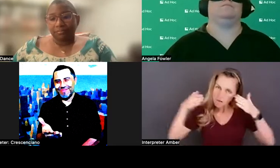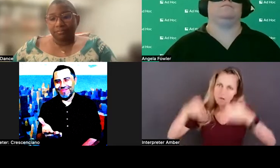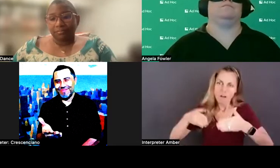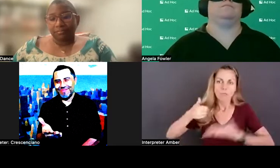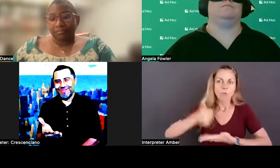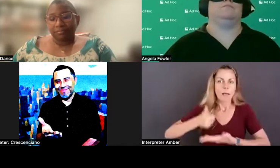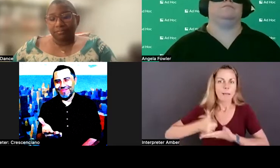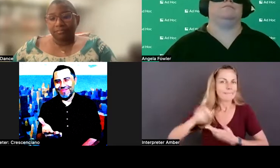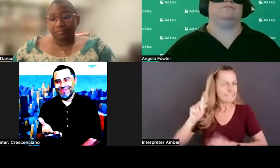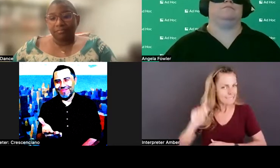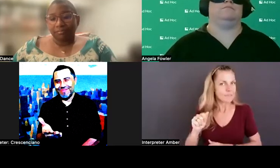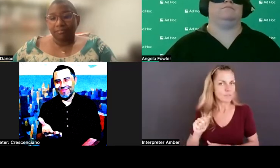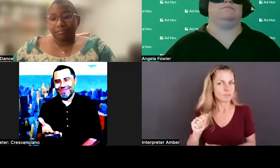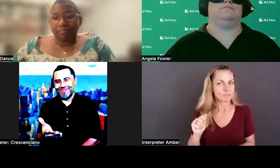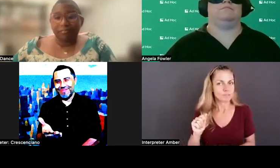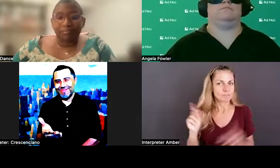job seekers with disabilities.